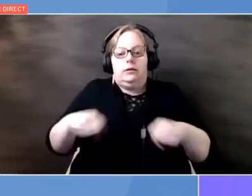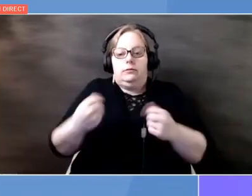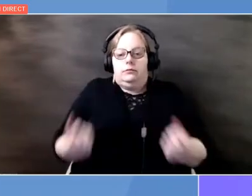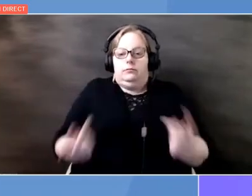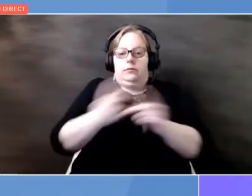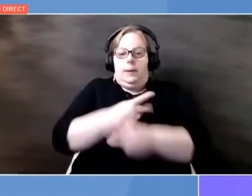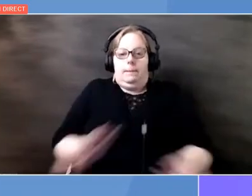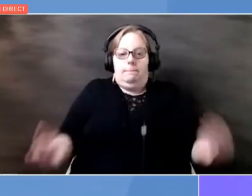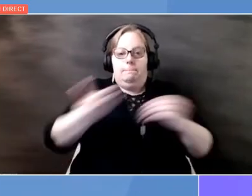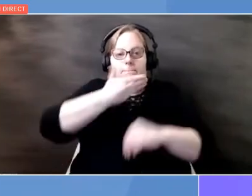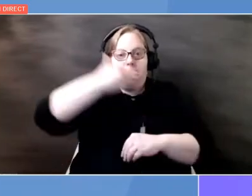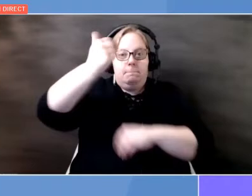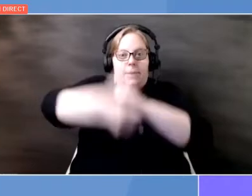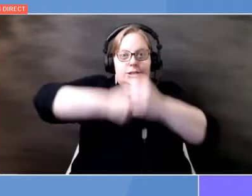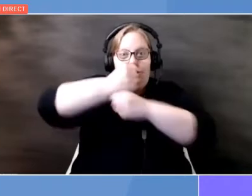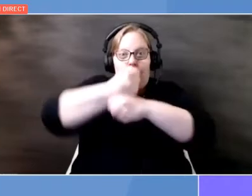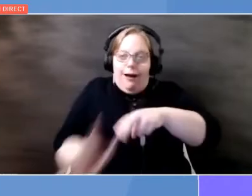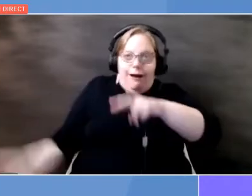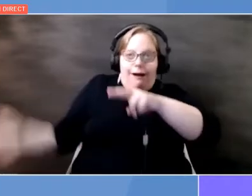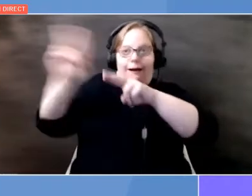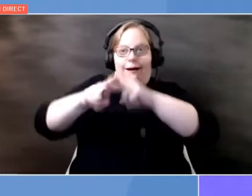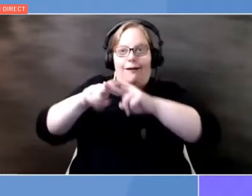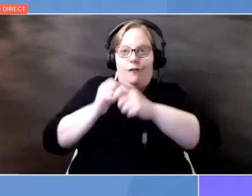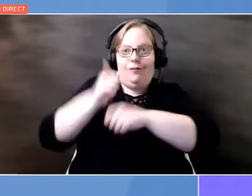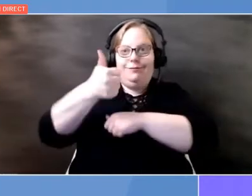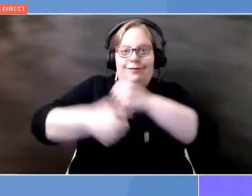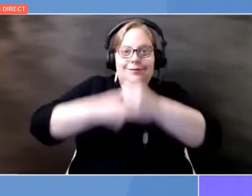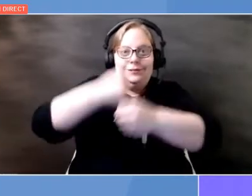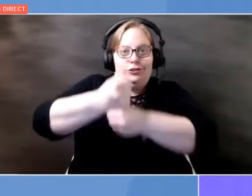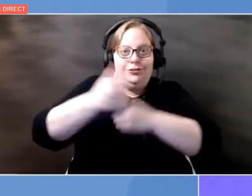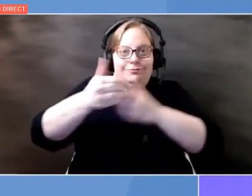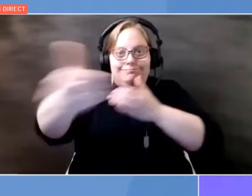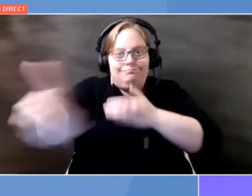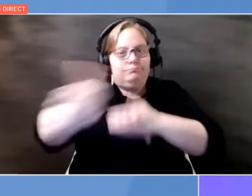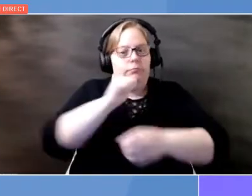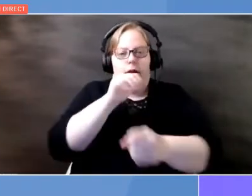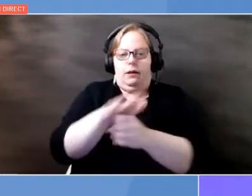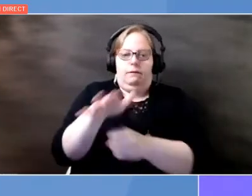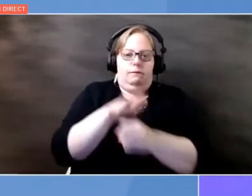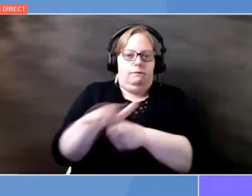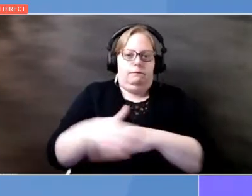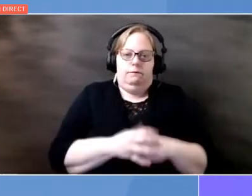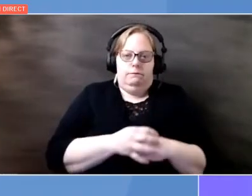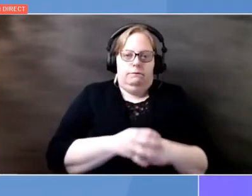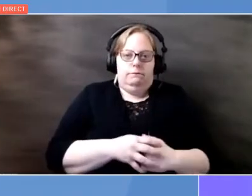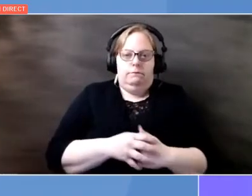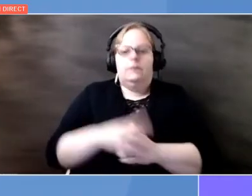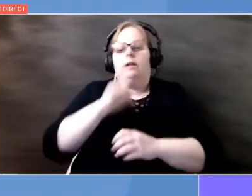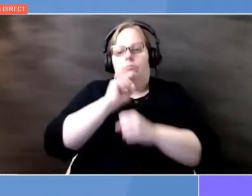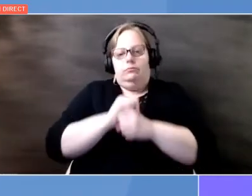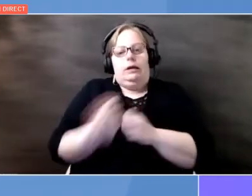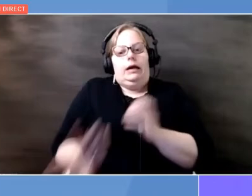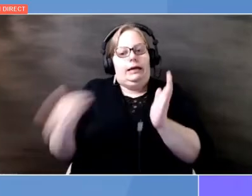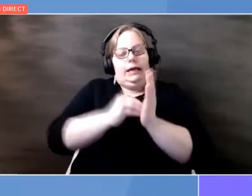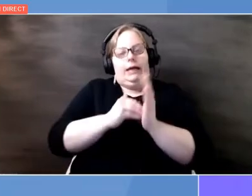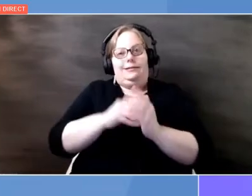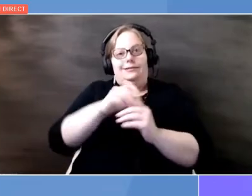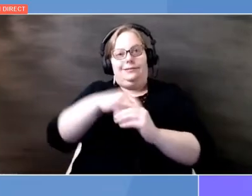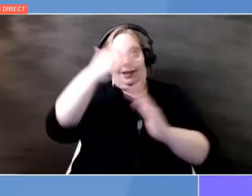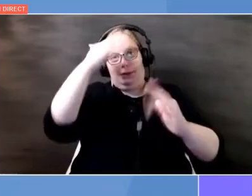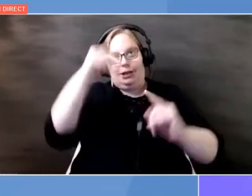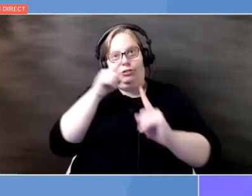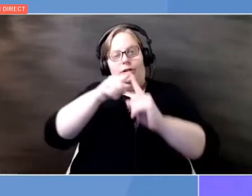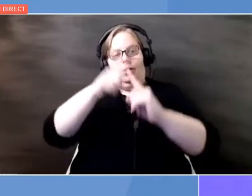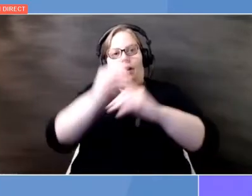year for the next decade, it's not enough. We need to, again, exceed the expectation and reach for the sky.